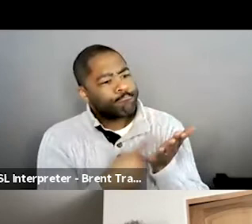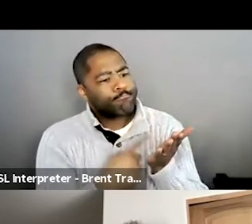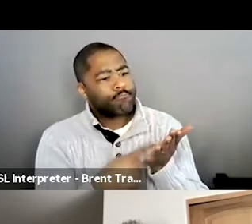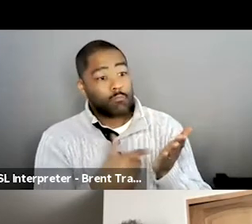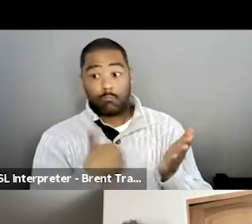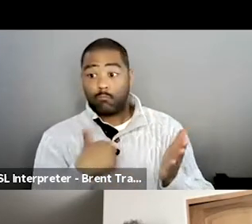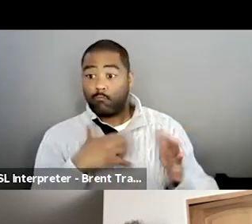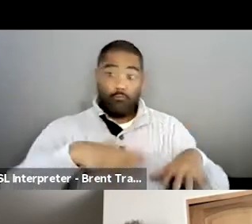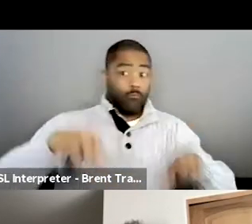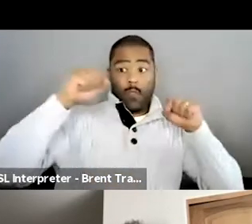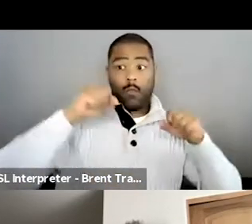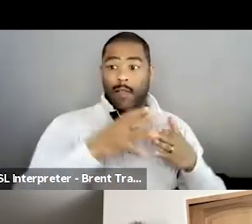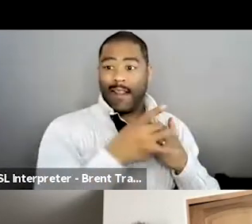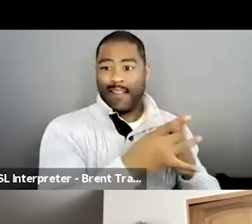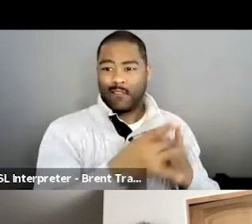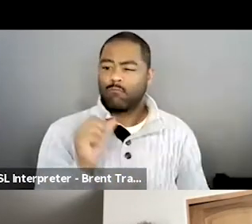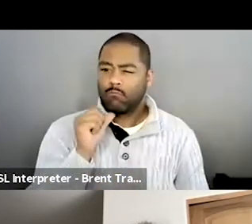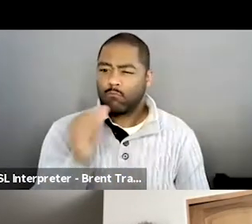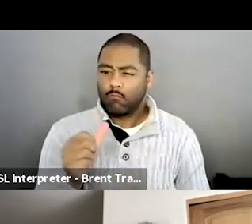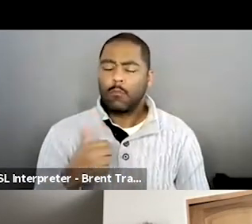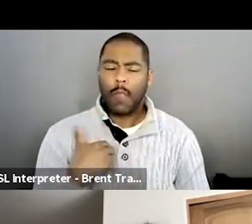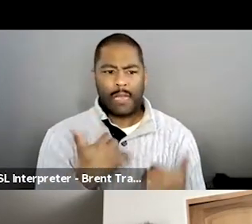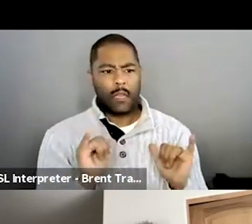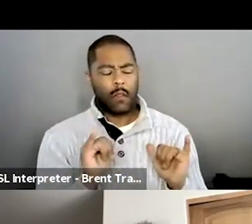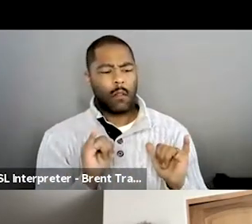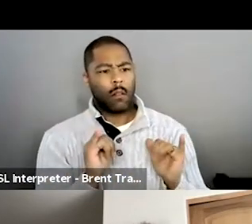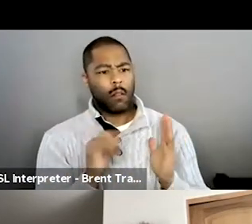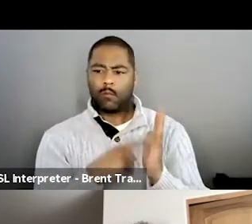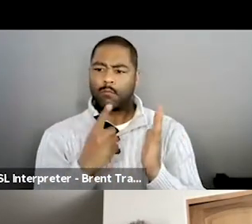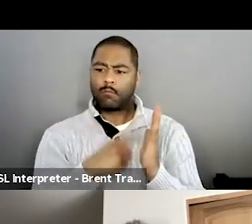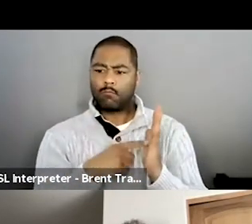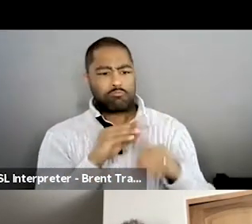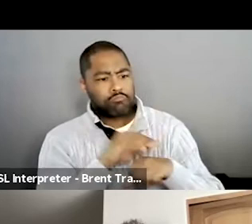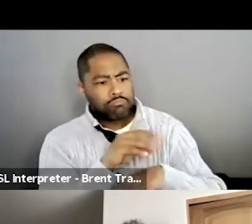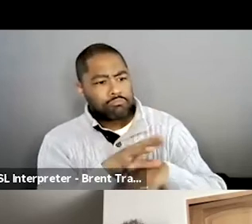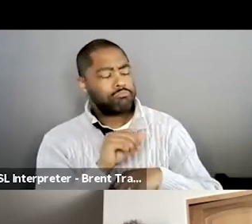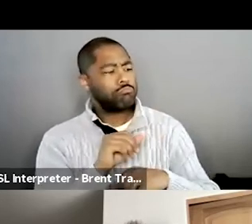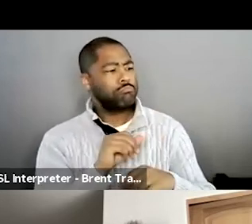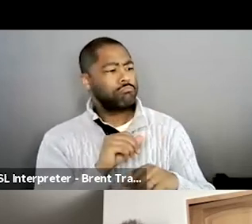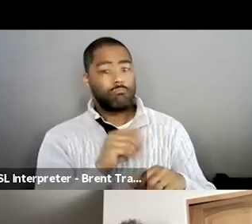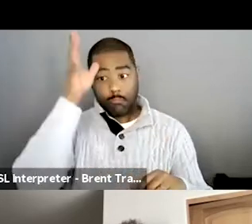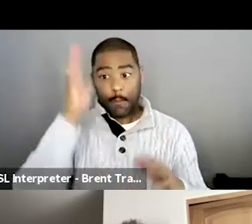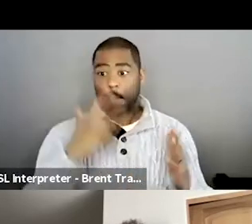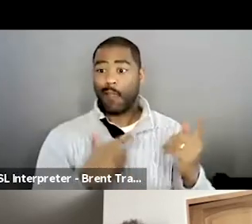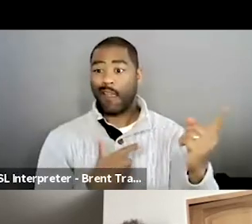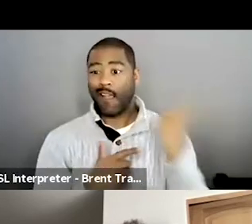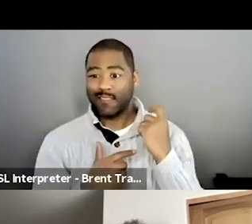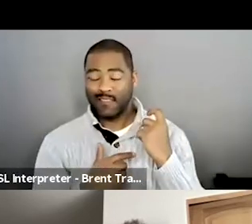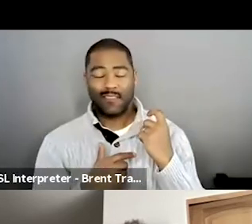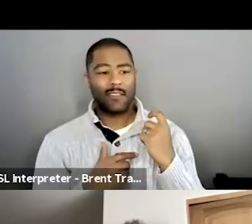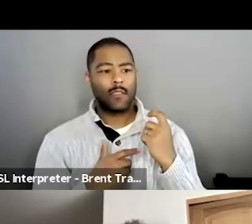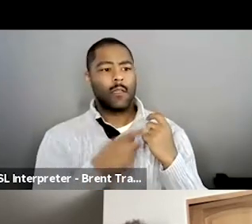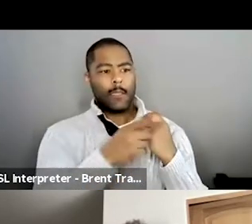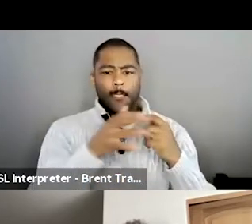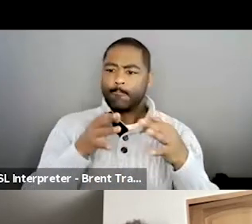and see what's more beneficial. And so I still do that. So he'll call me, explain what's going on. I'll give him my notes. I'll tell him